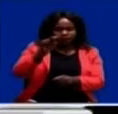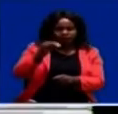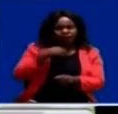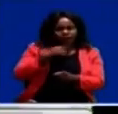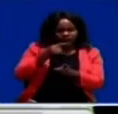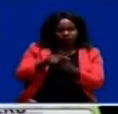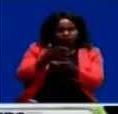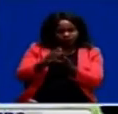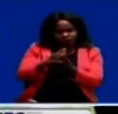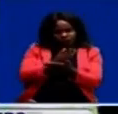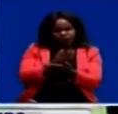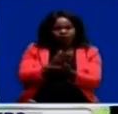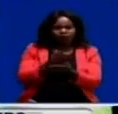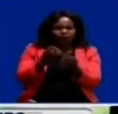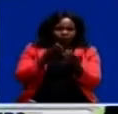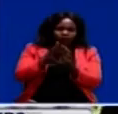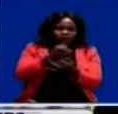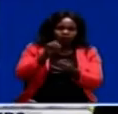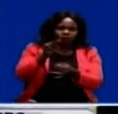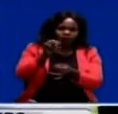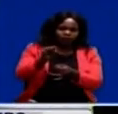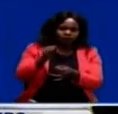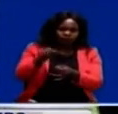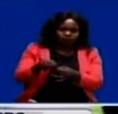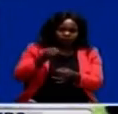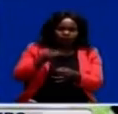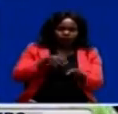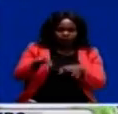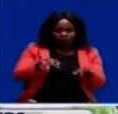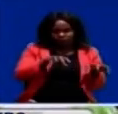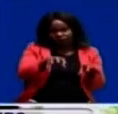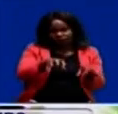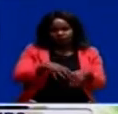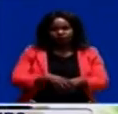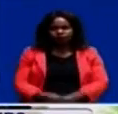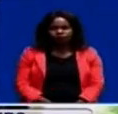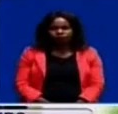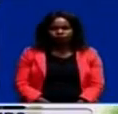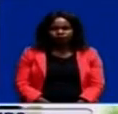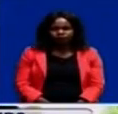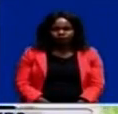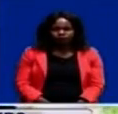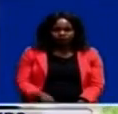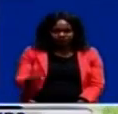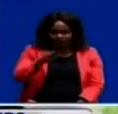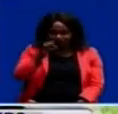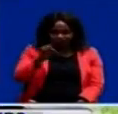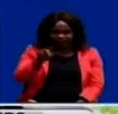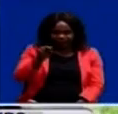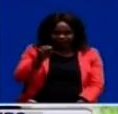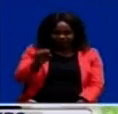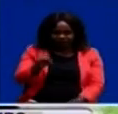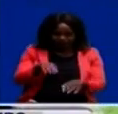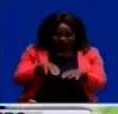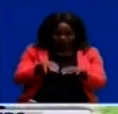with the athletes through ZNS Chief of Logistics, Brigadier General Manson Mutonga. The National Service continues to